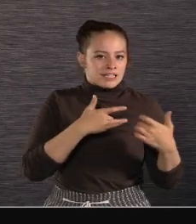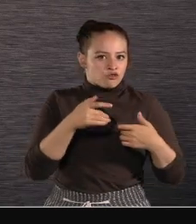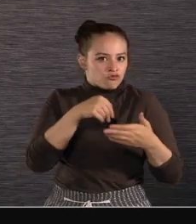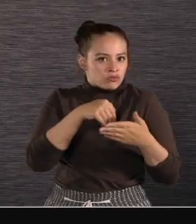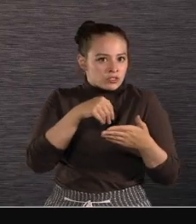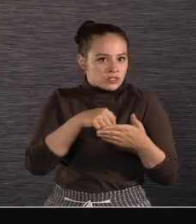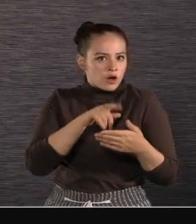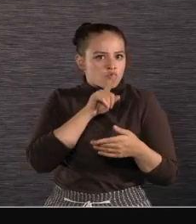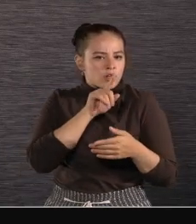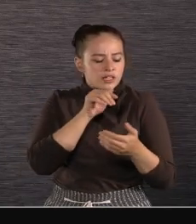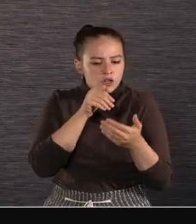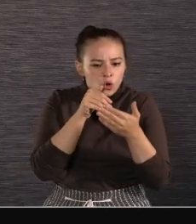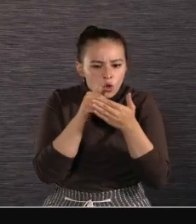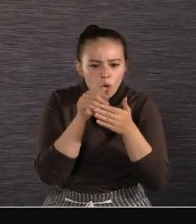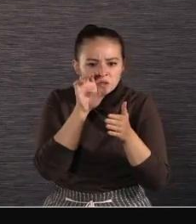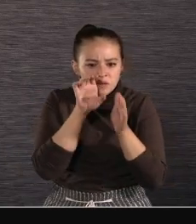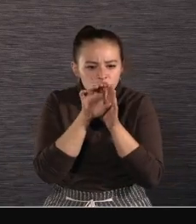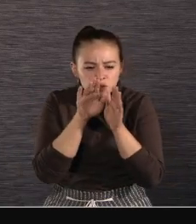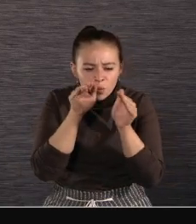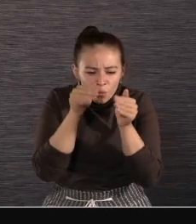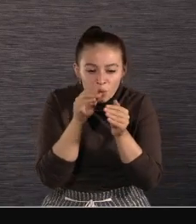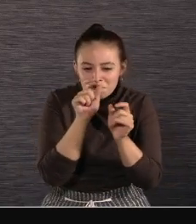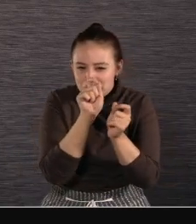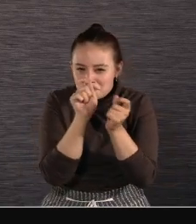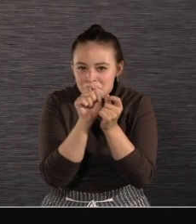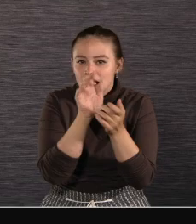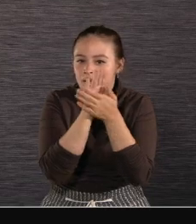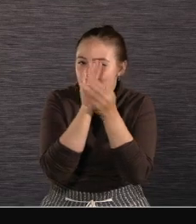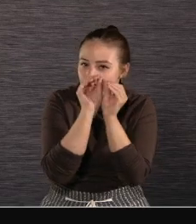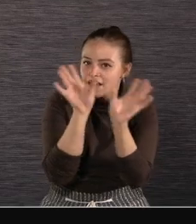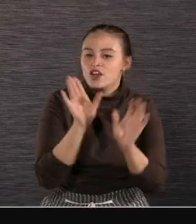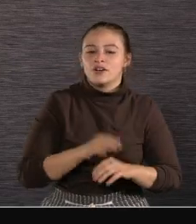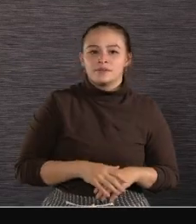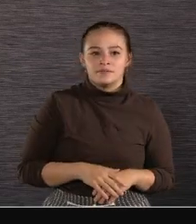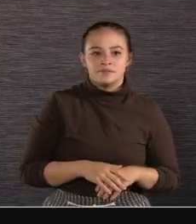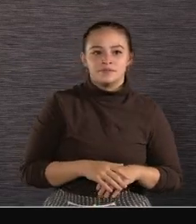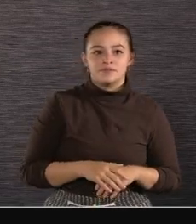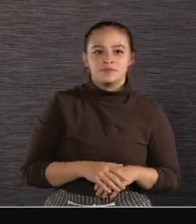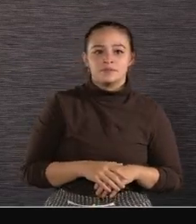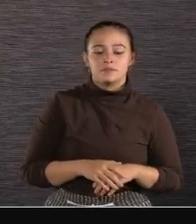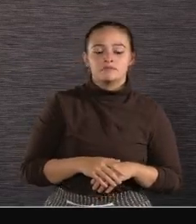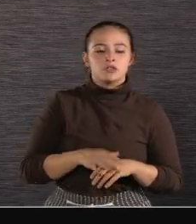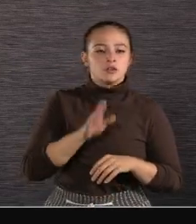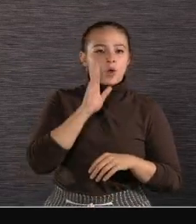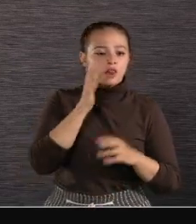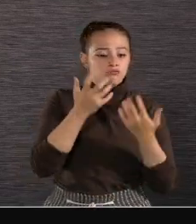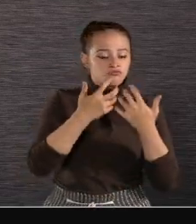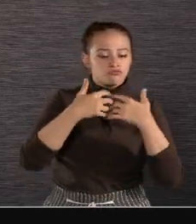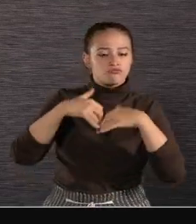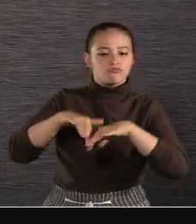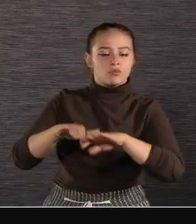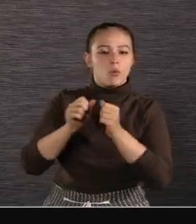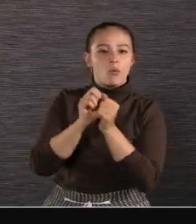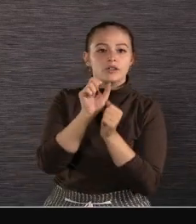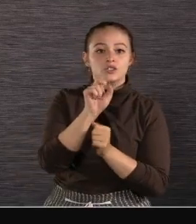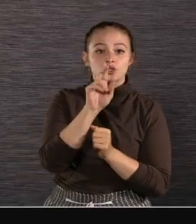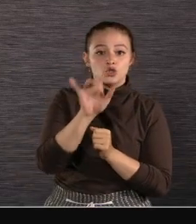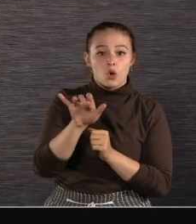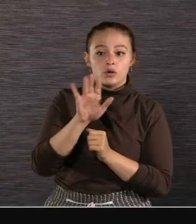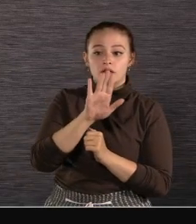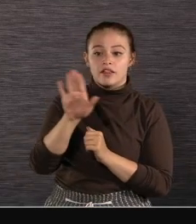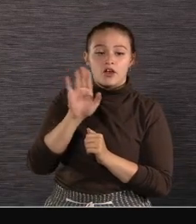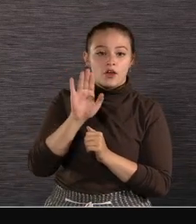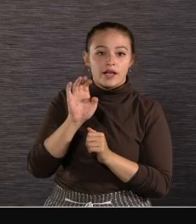wonderful Shallow depth of field images Just as important It integrates quickly and seamlessly With Sony's established production